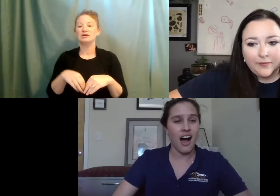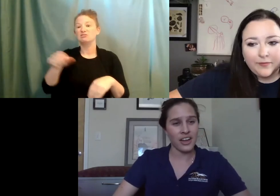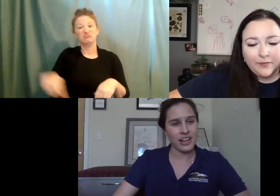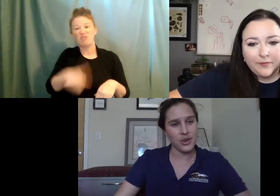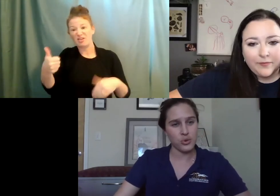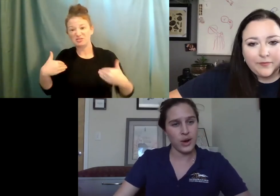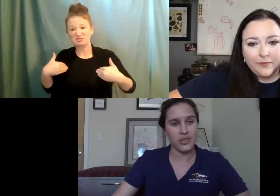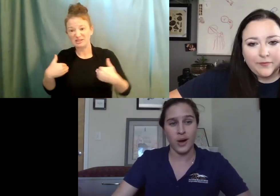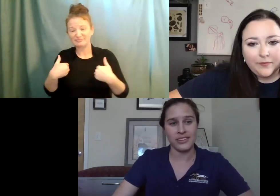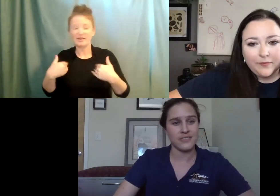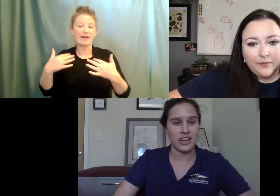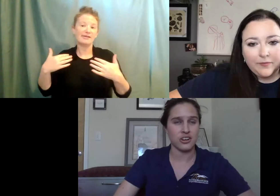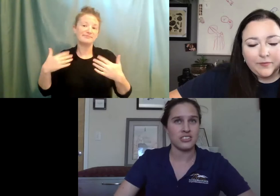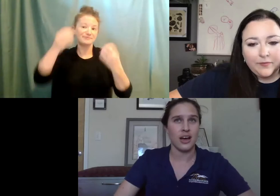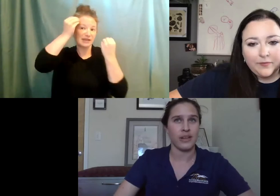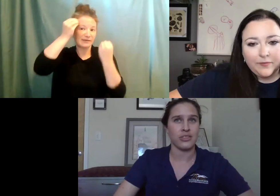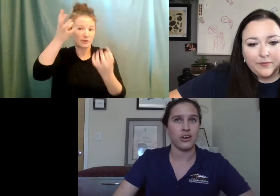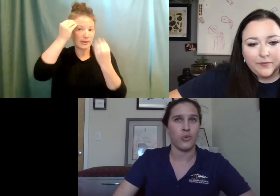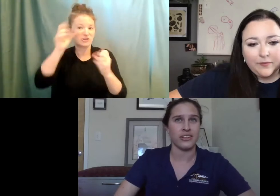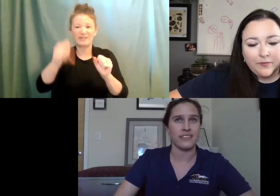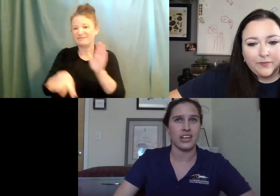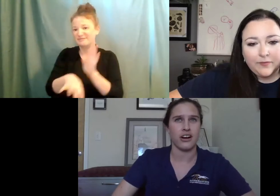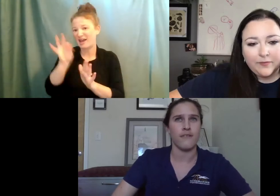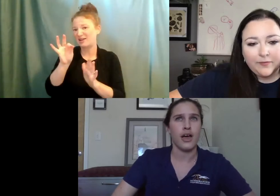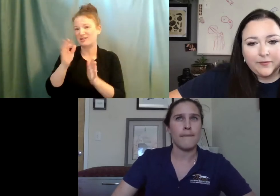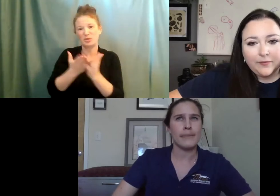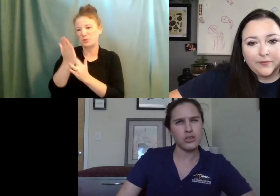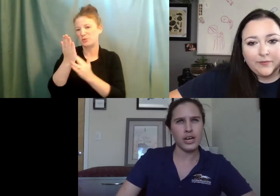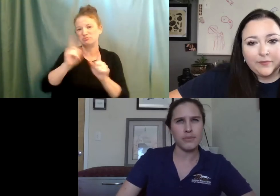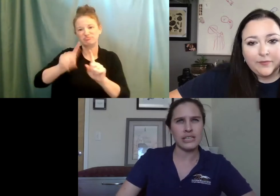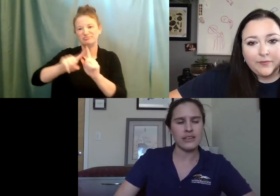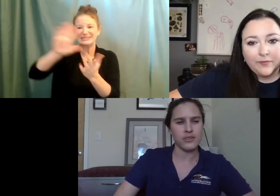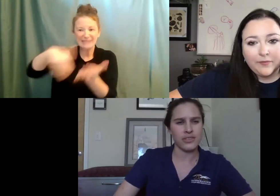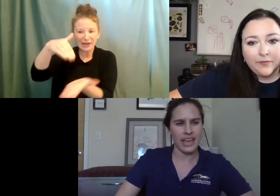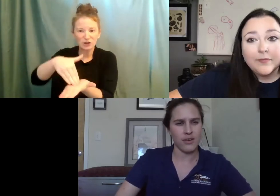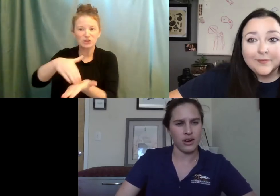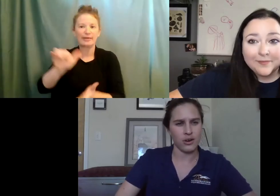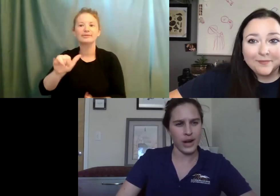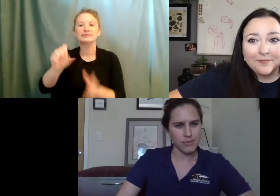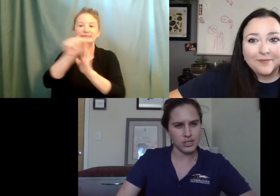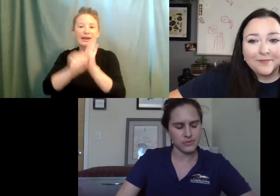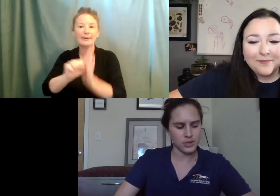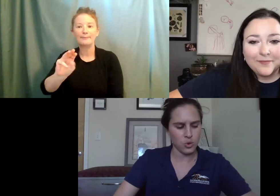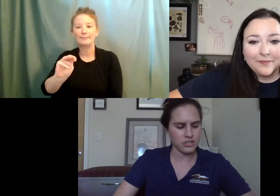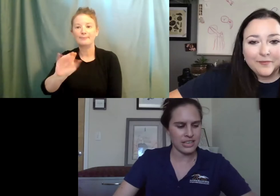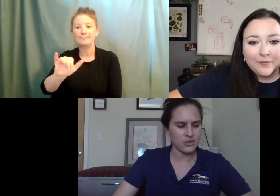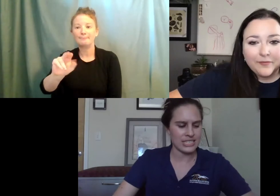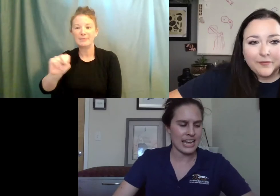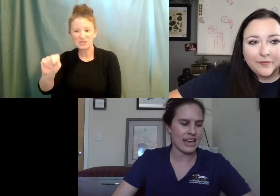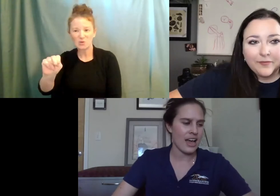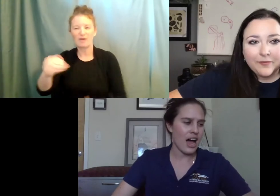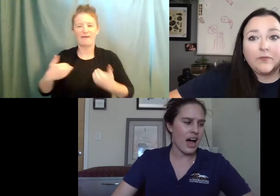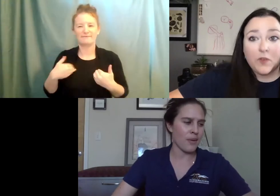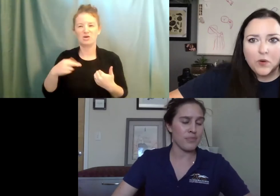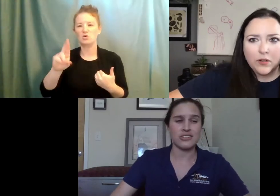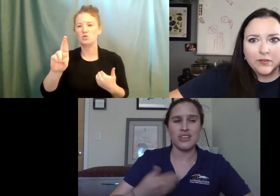take online through either wildlife centers, um, like the wildlife center of Minnesota, I believe that they have a raptor course that you